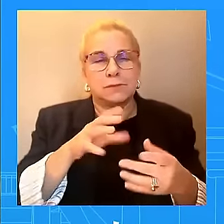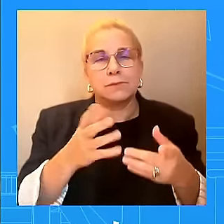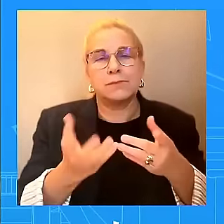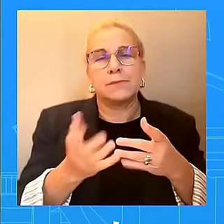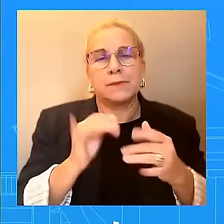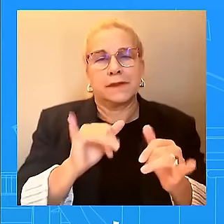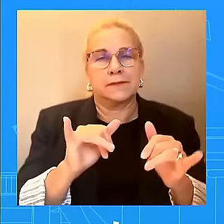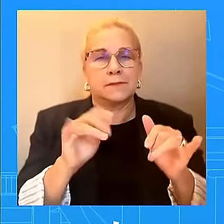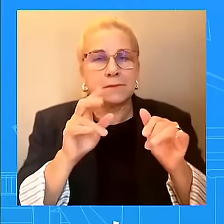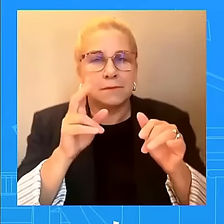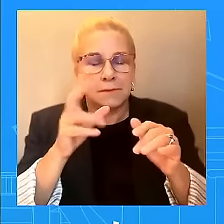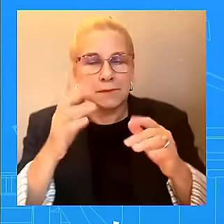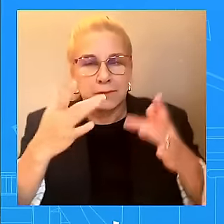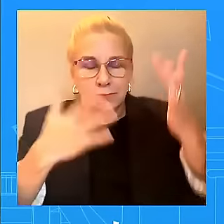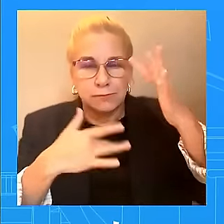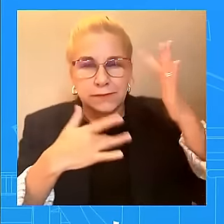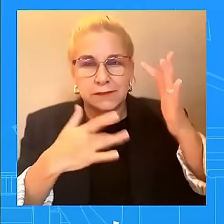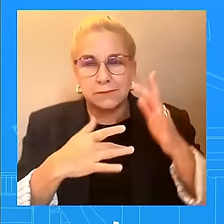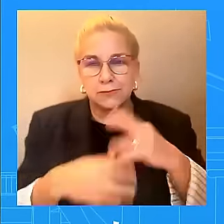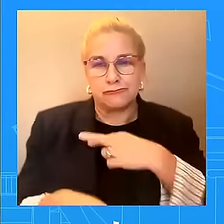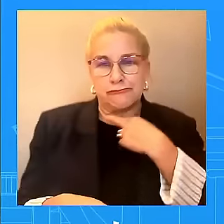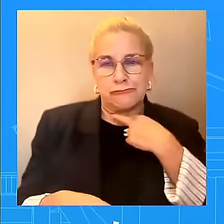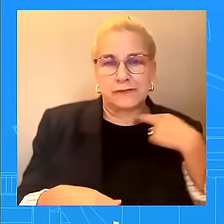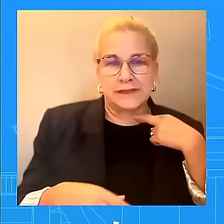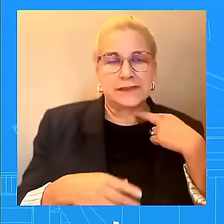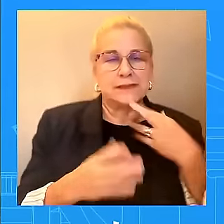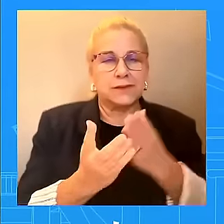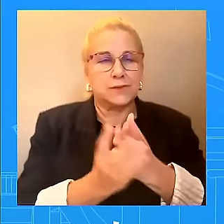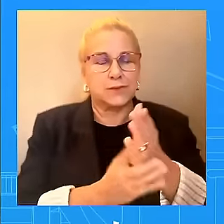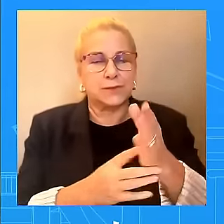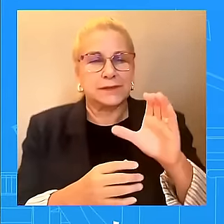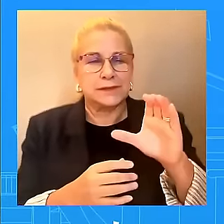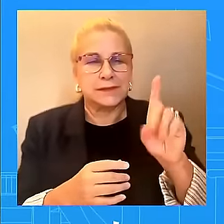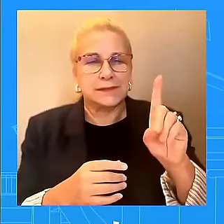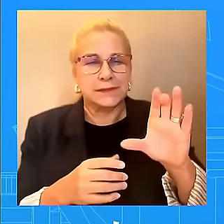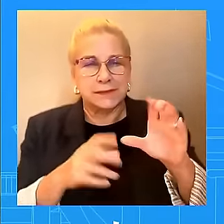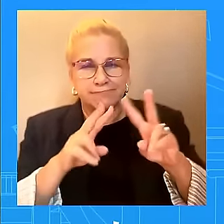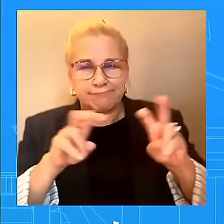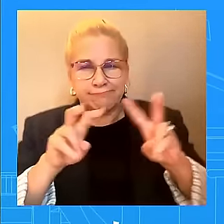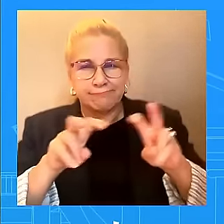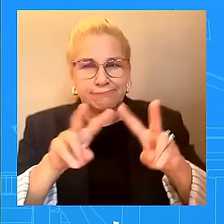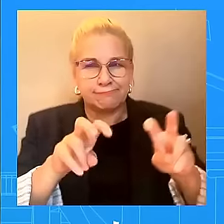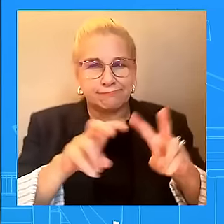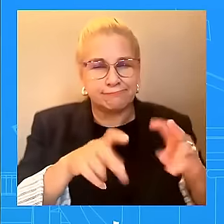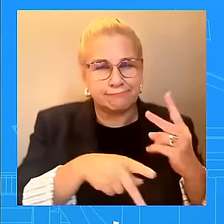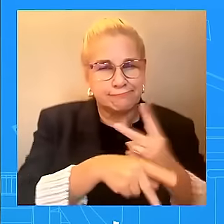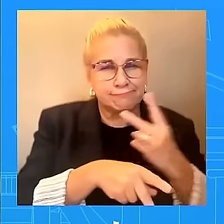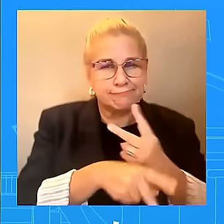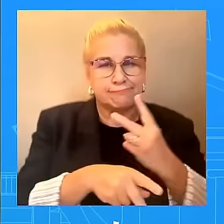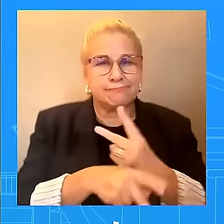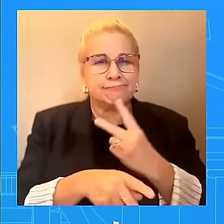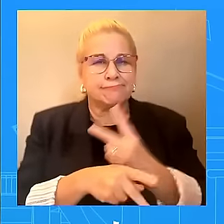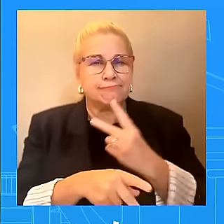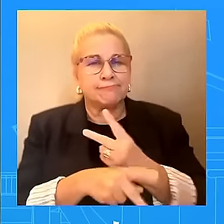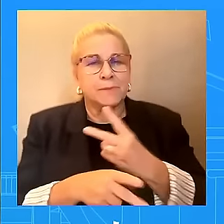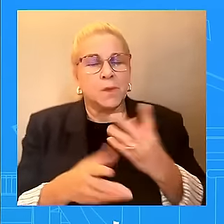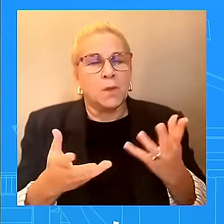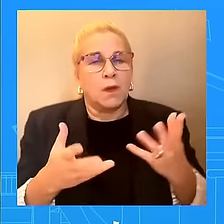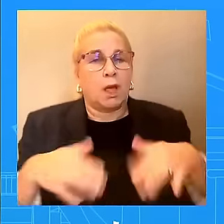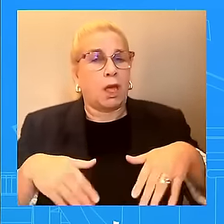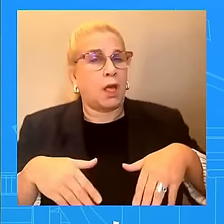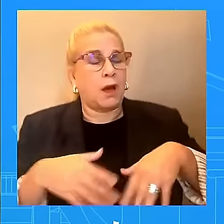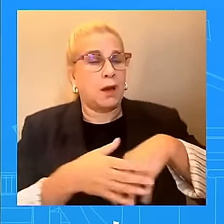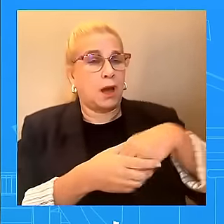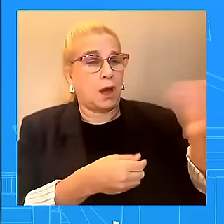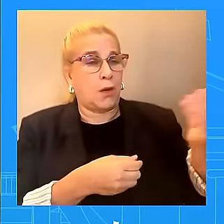MVD cases outside of Rwanda. Since learning of this outbreak, the United States has committed to making nearly